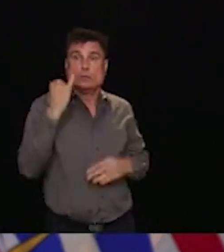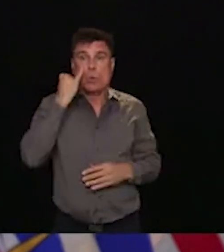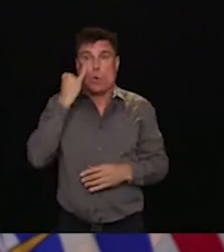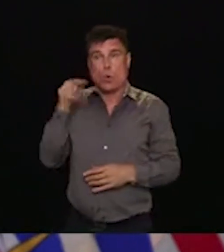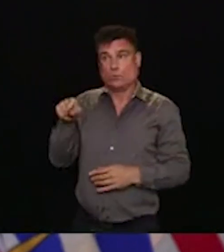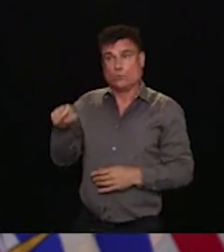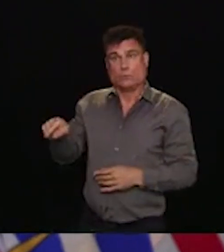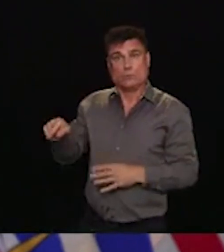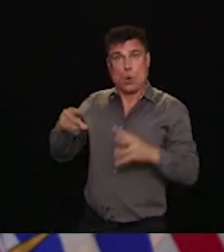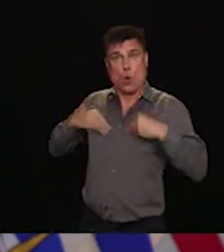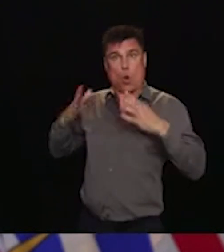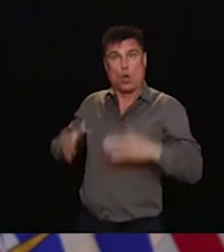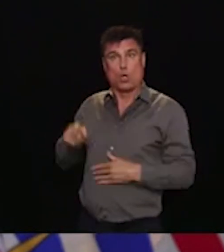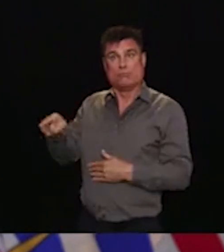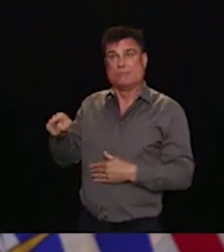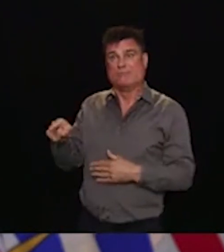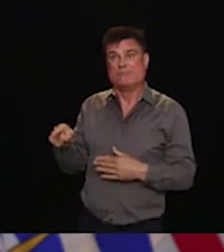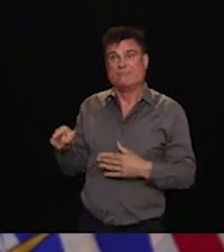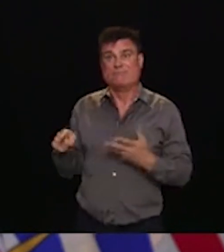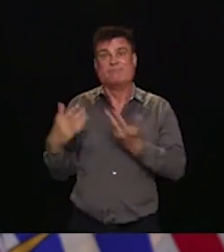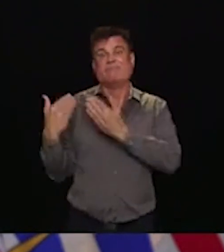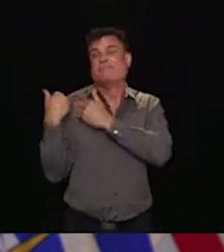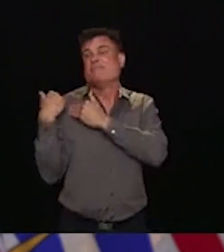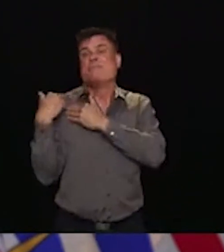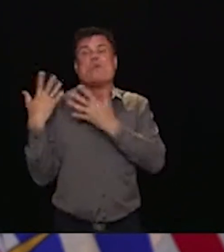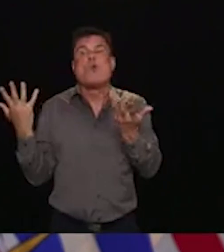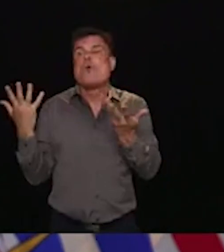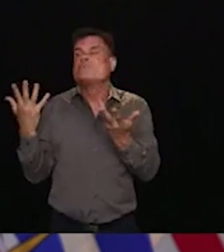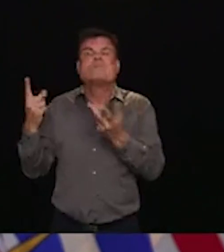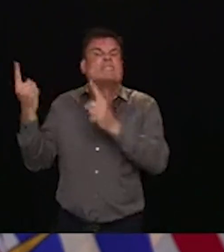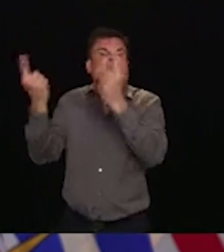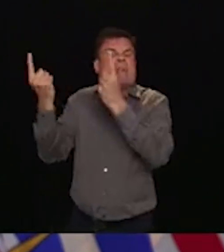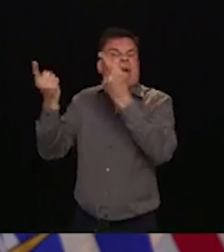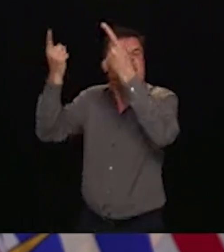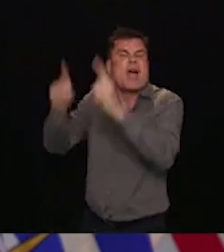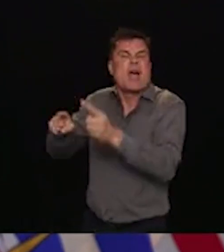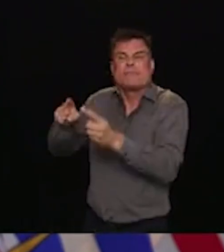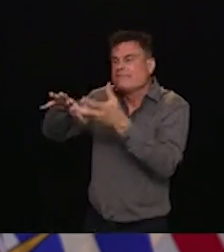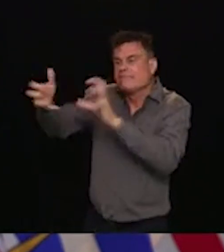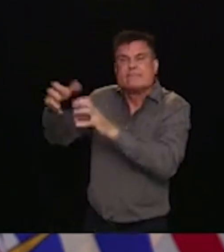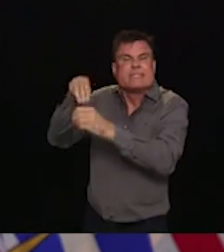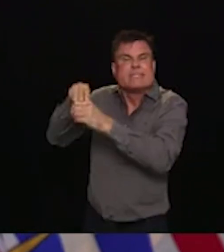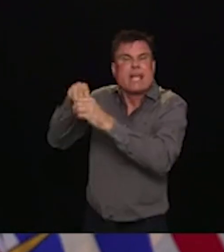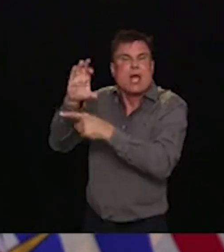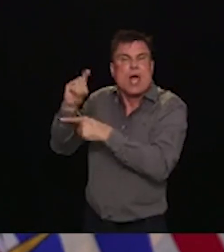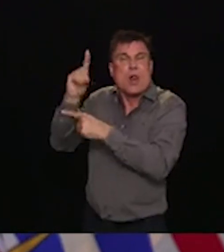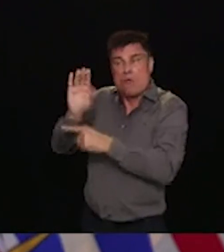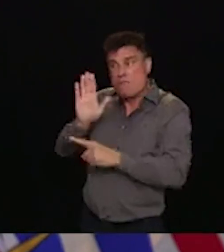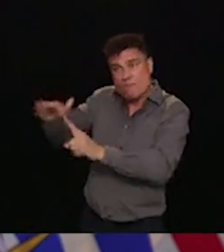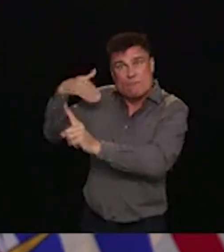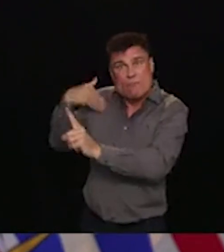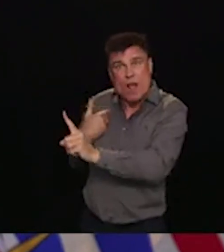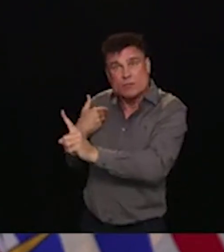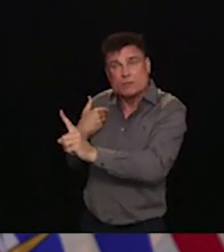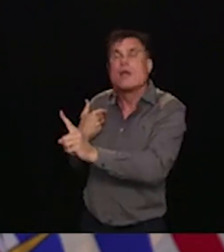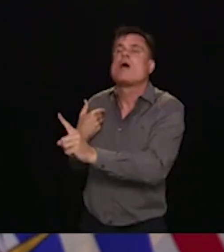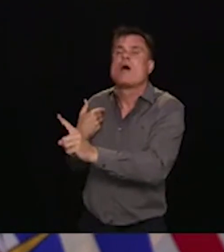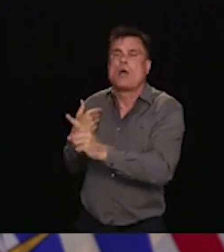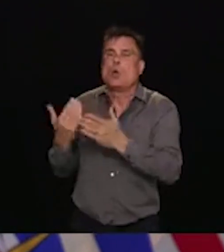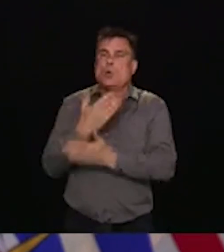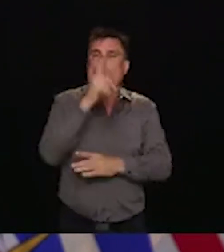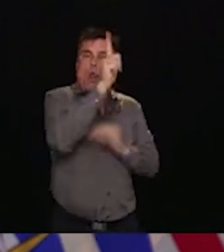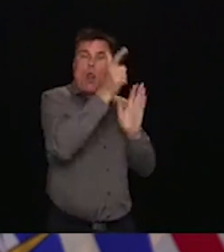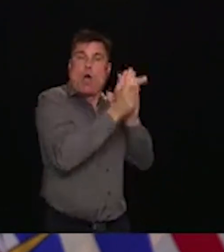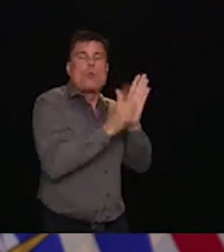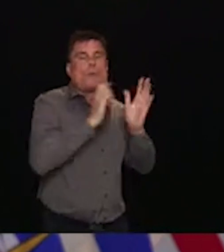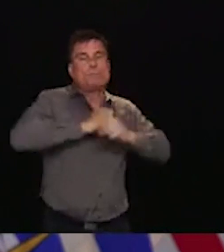a loss or damage, but through no fault of their own. As Carol said earlier, we know there isn't a simple solution to